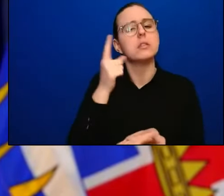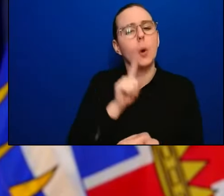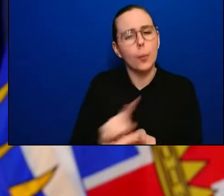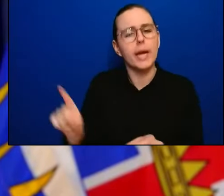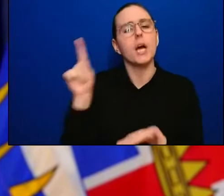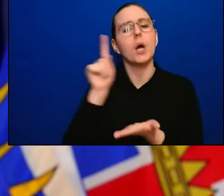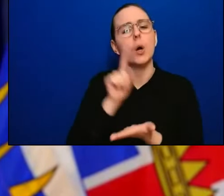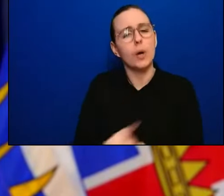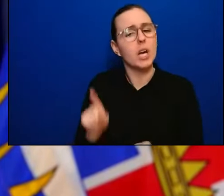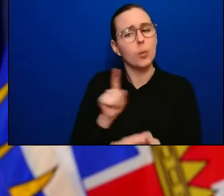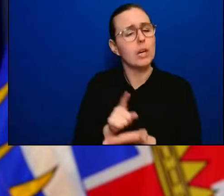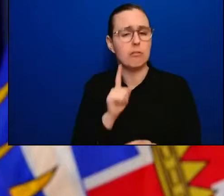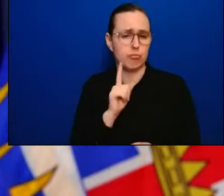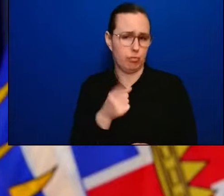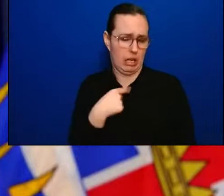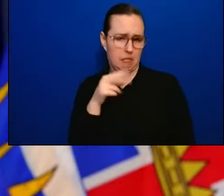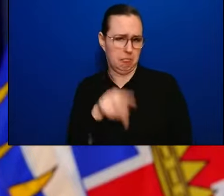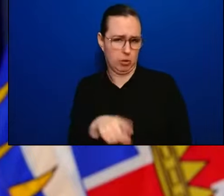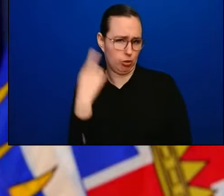transmission patterns right now.